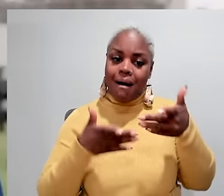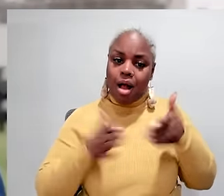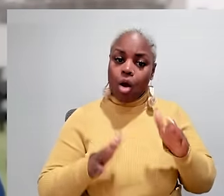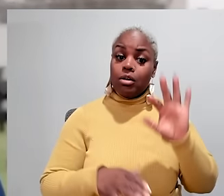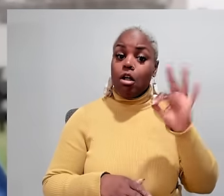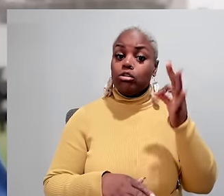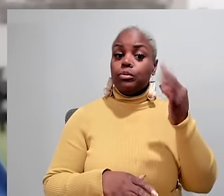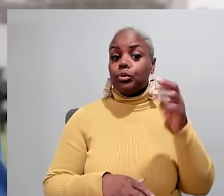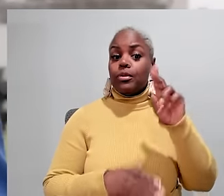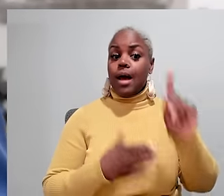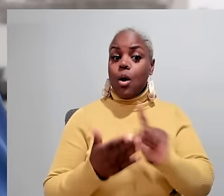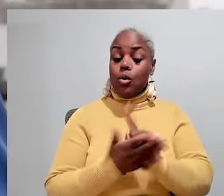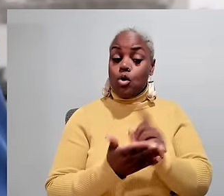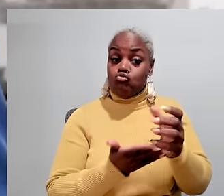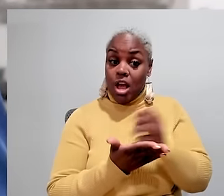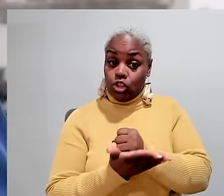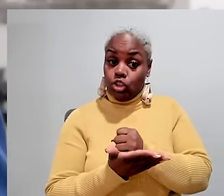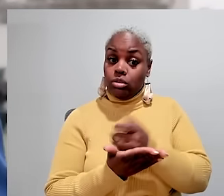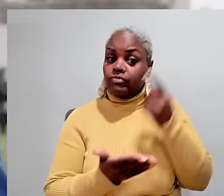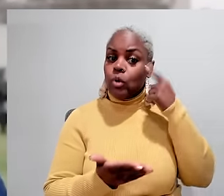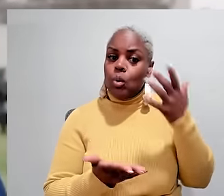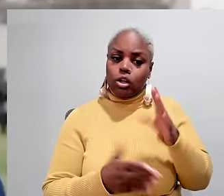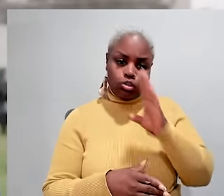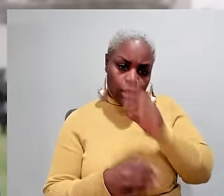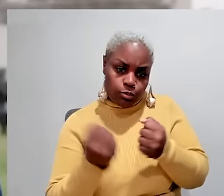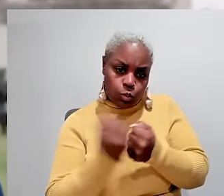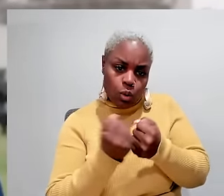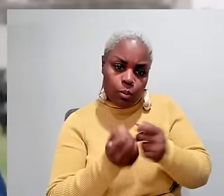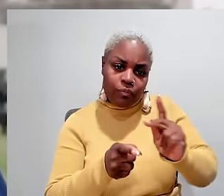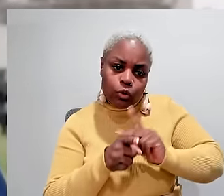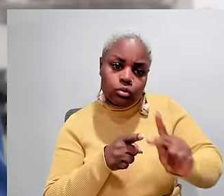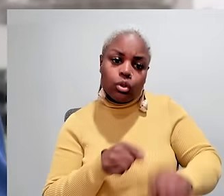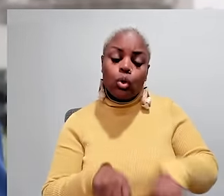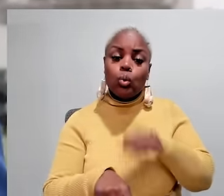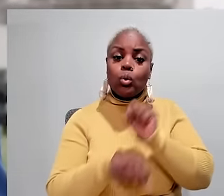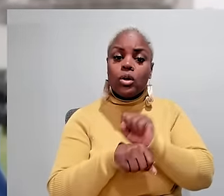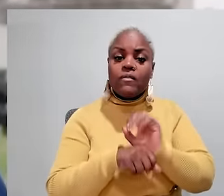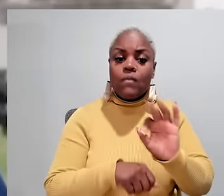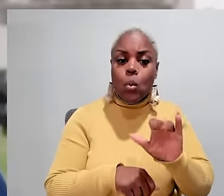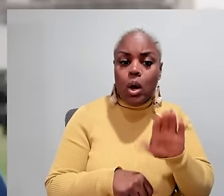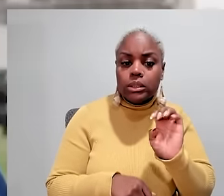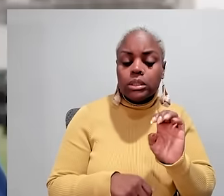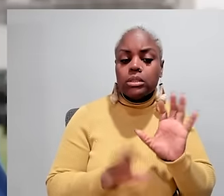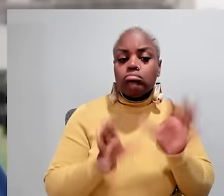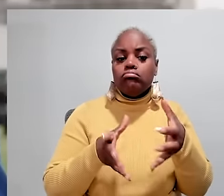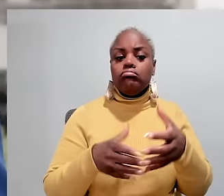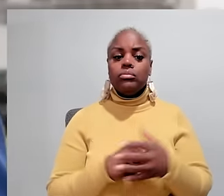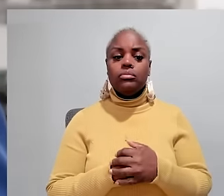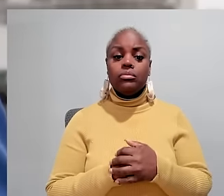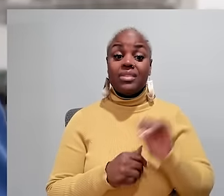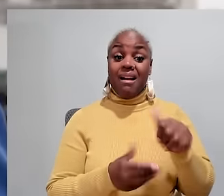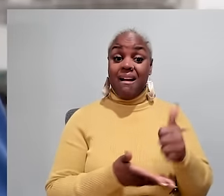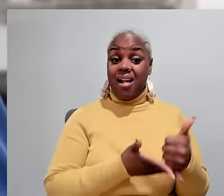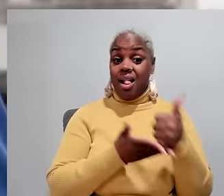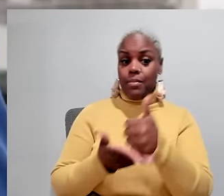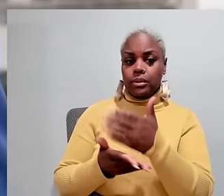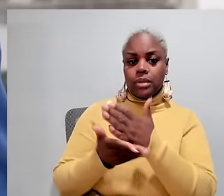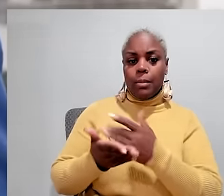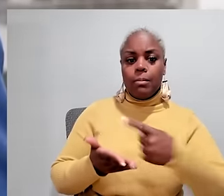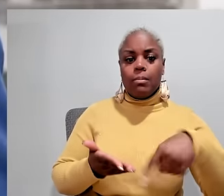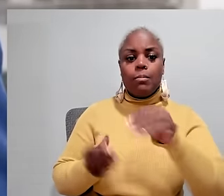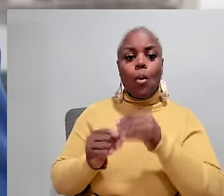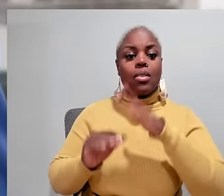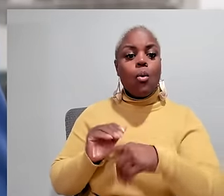the Louisiana state legislature allocated the money that allowed for a nine dollar an hour wage floor for direct